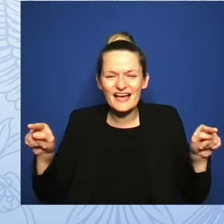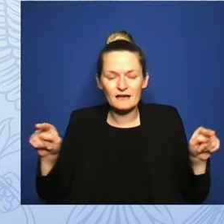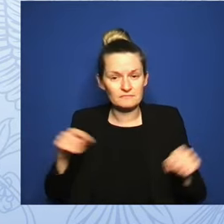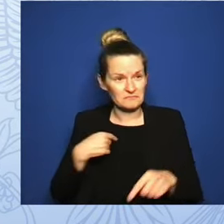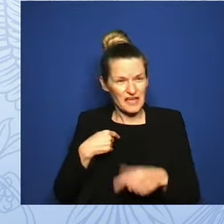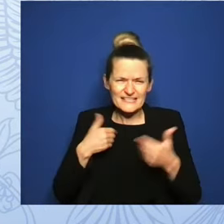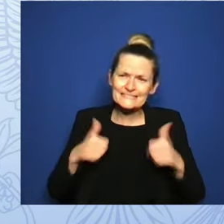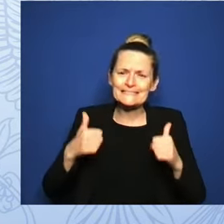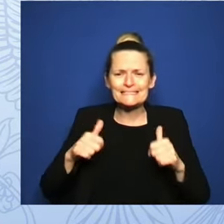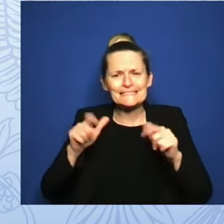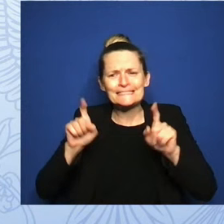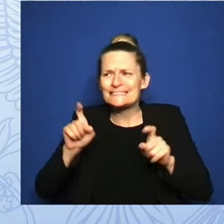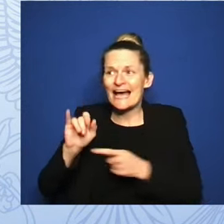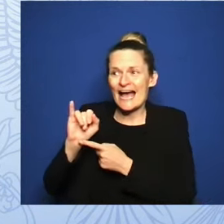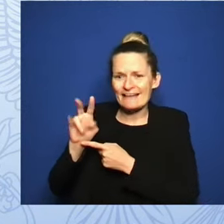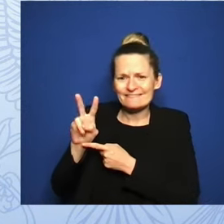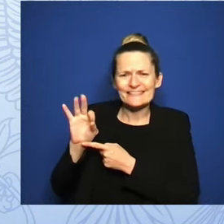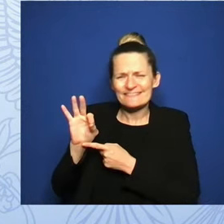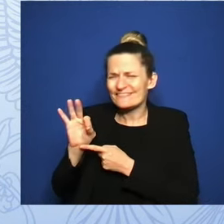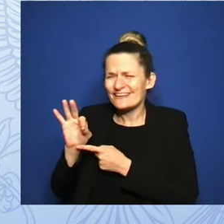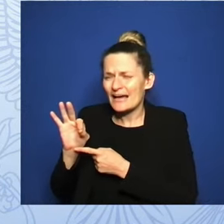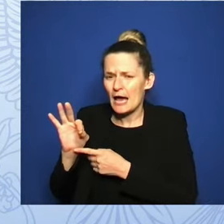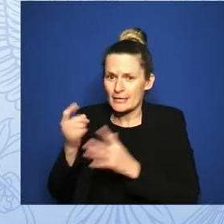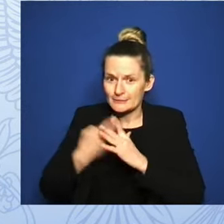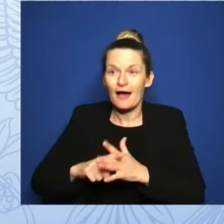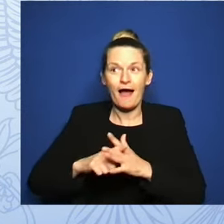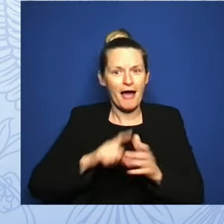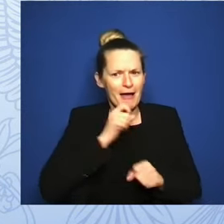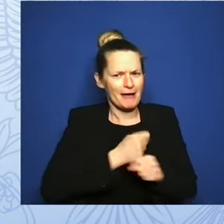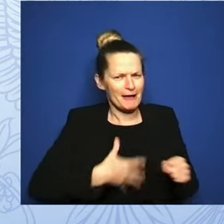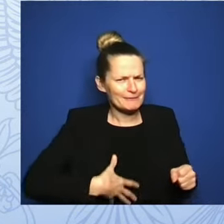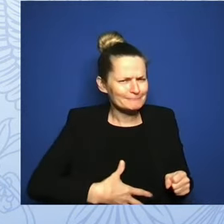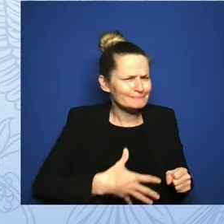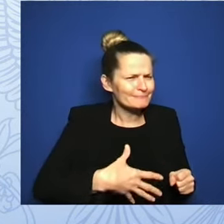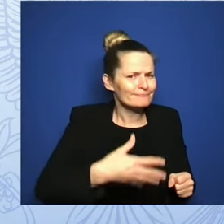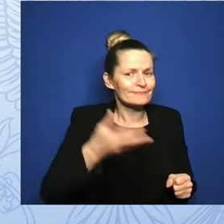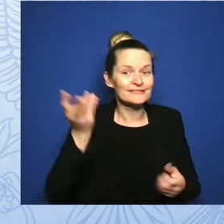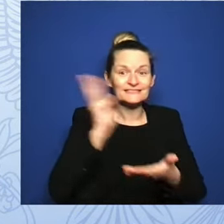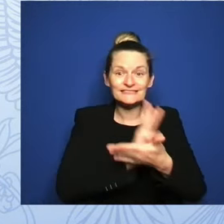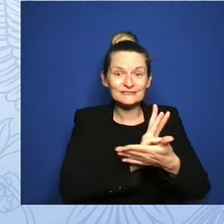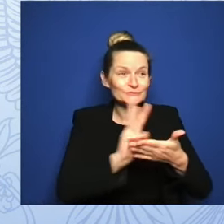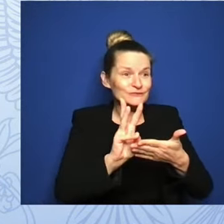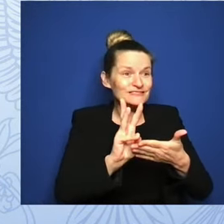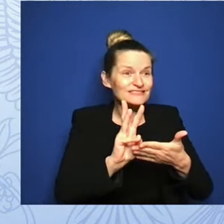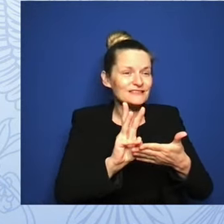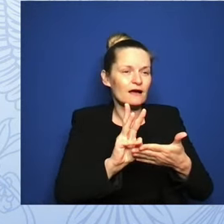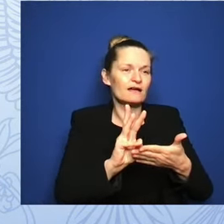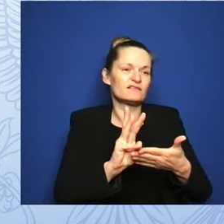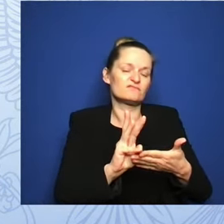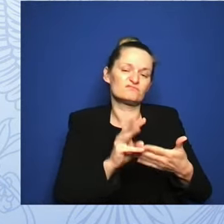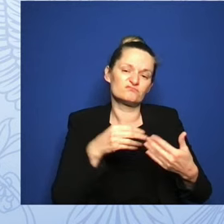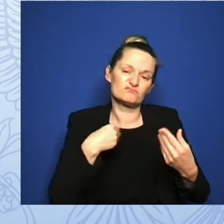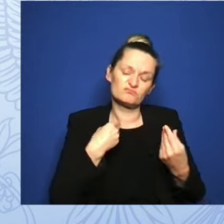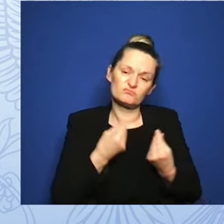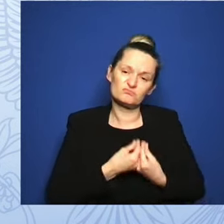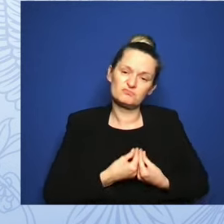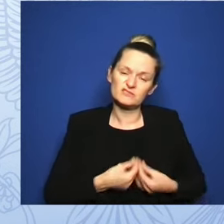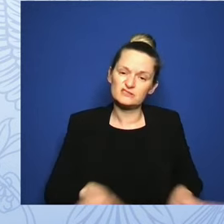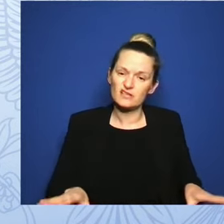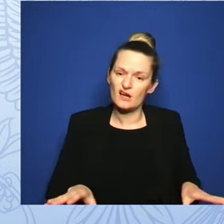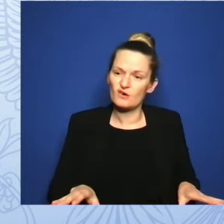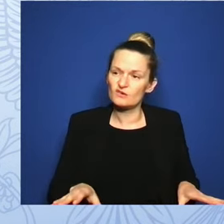an ectopic pregnancy. Mentoring others with similar experiences has helped me ease some of my pain.